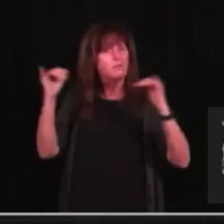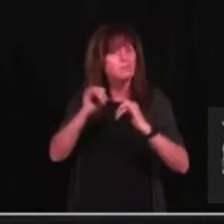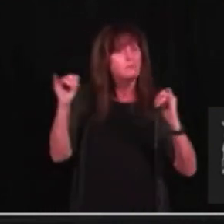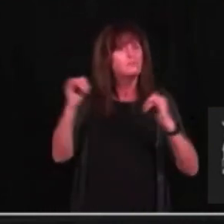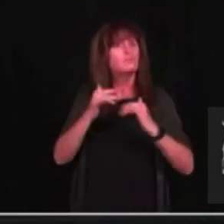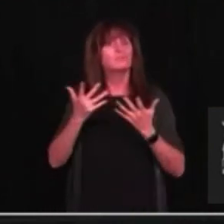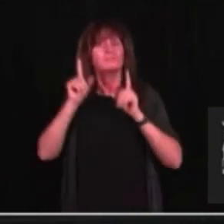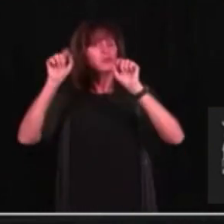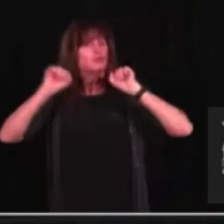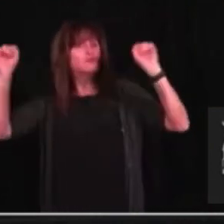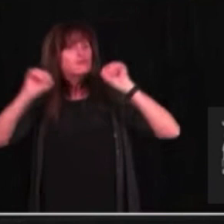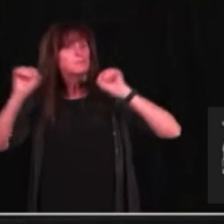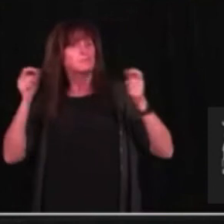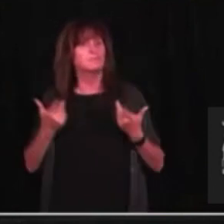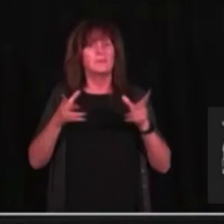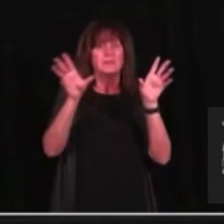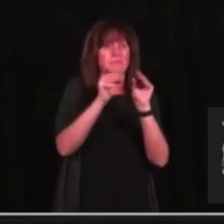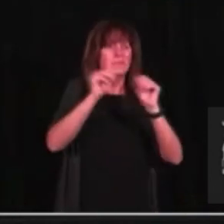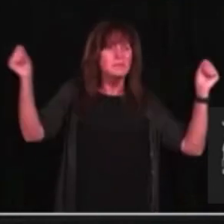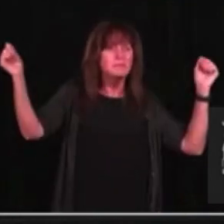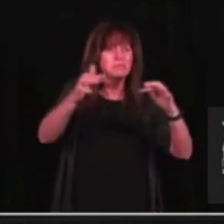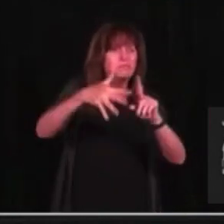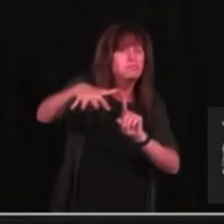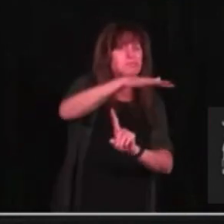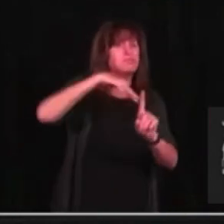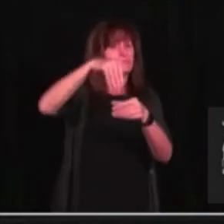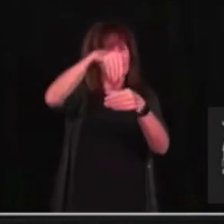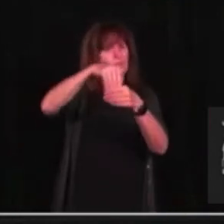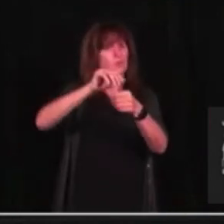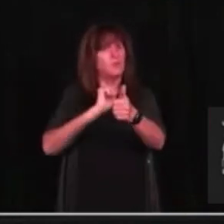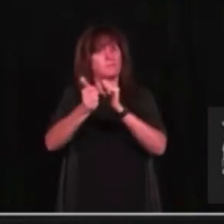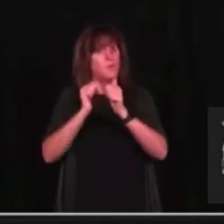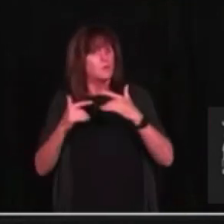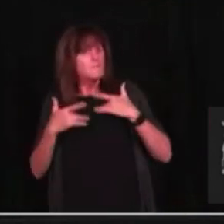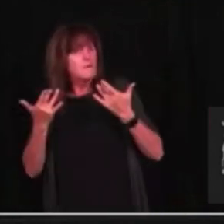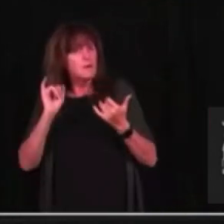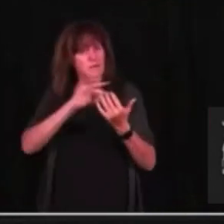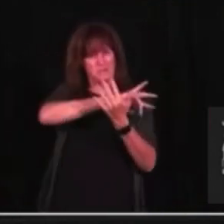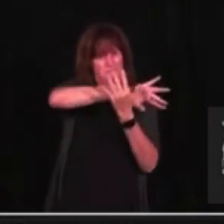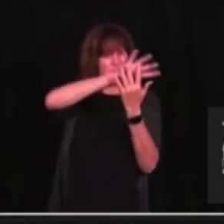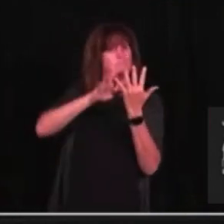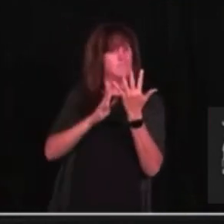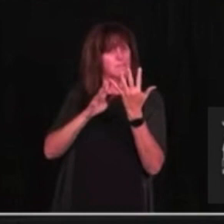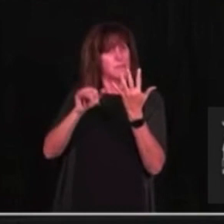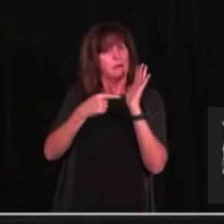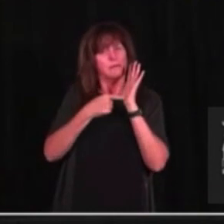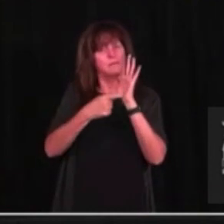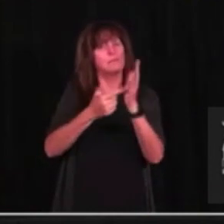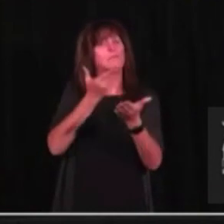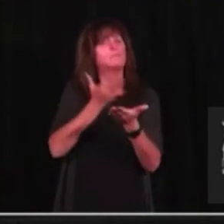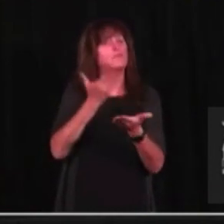spaces, and indoor sporting events. But I want to be clear that at no time will people be denied